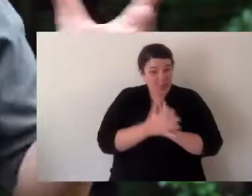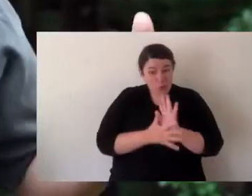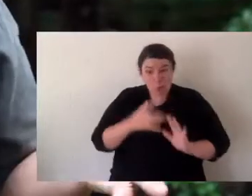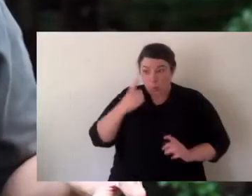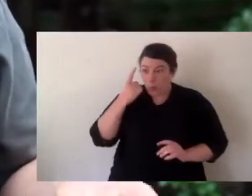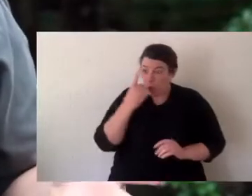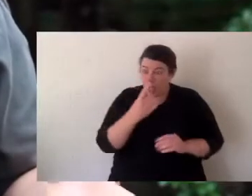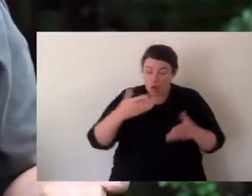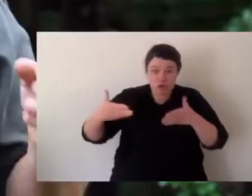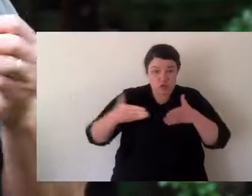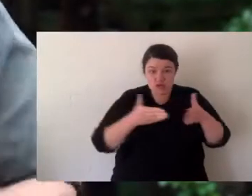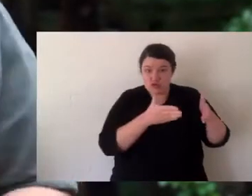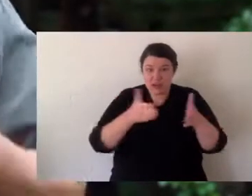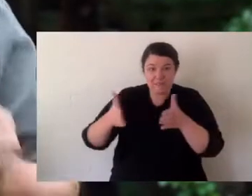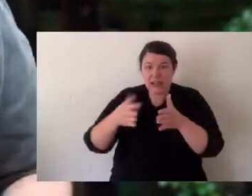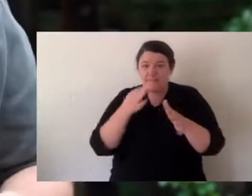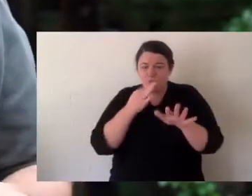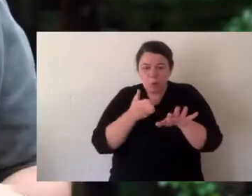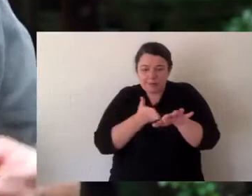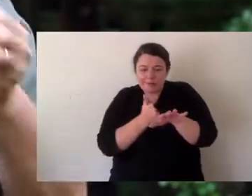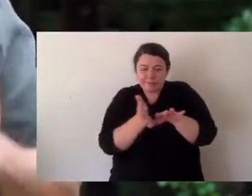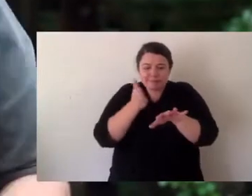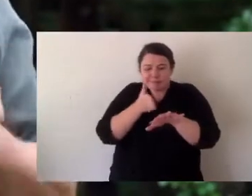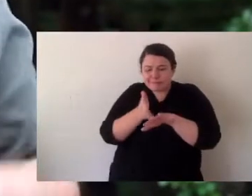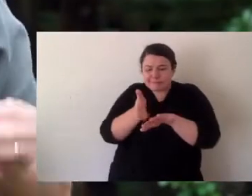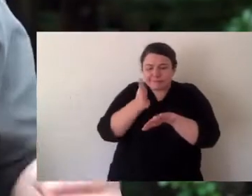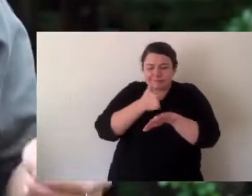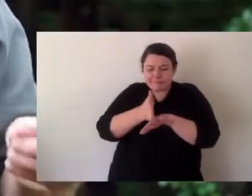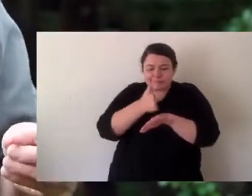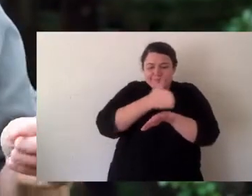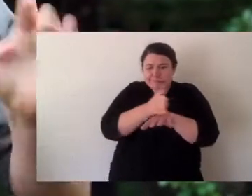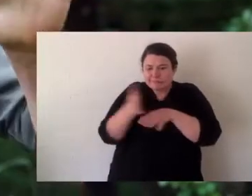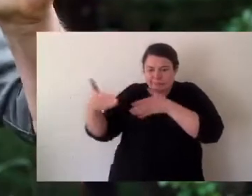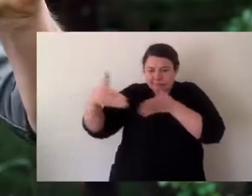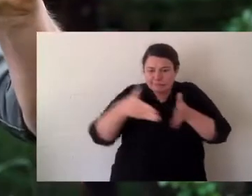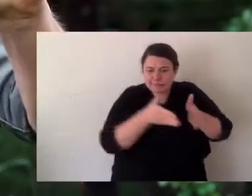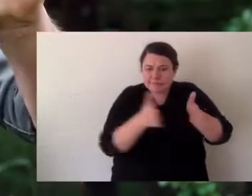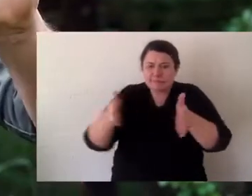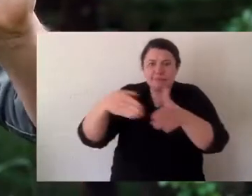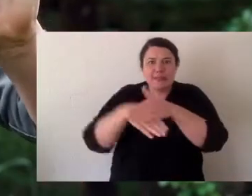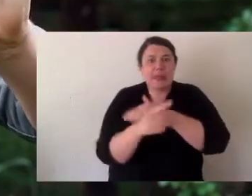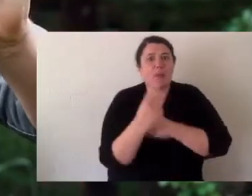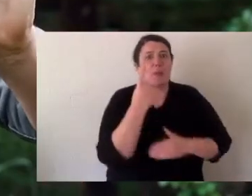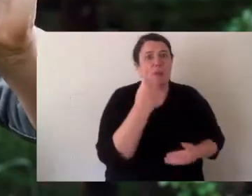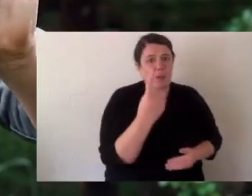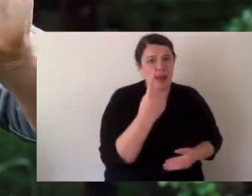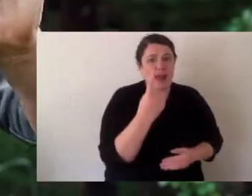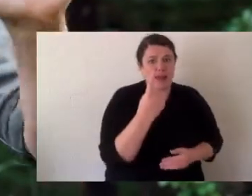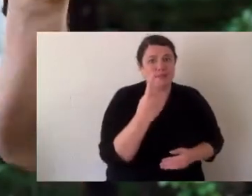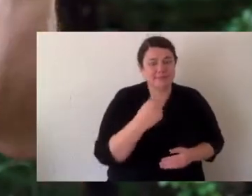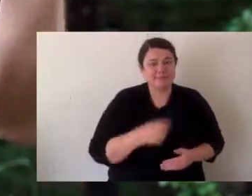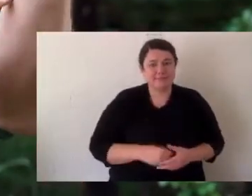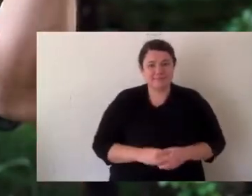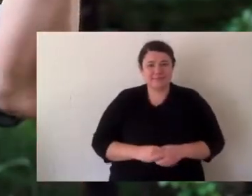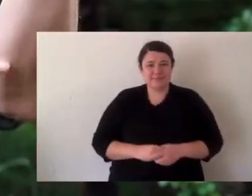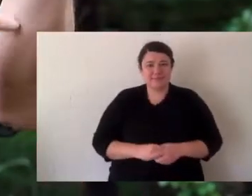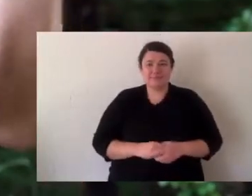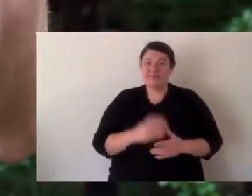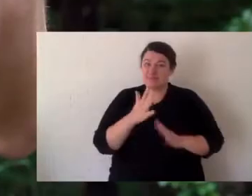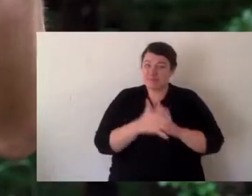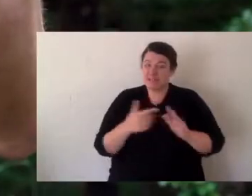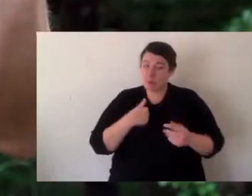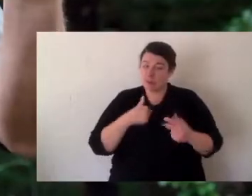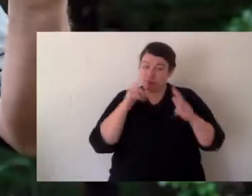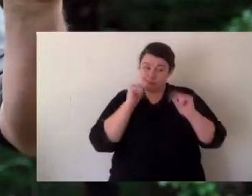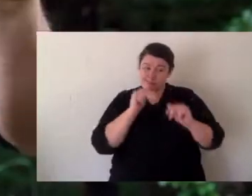Manning River Turtles are only found in one river system. Now there's a few creeks that they live in at the top of that